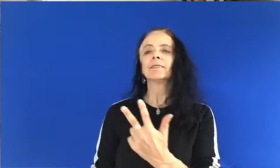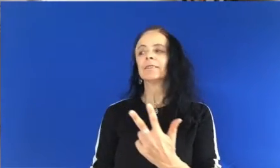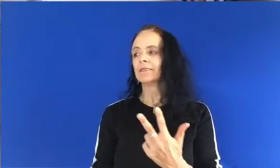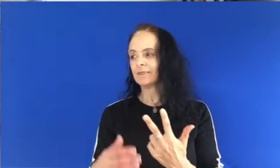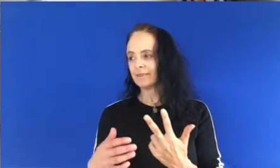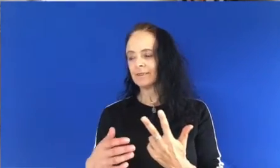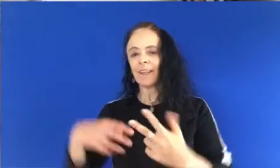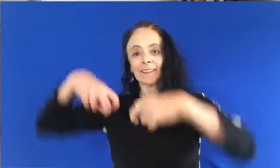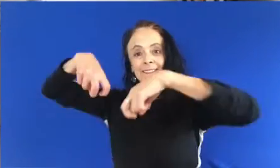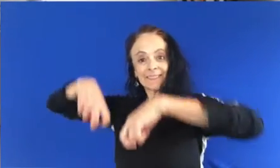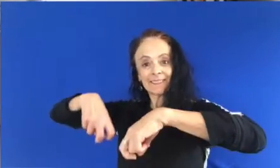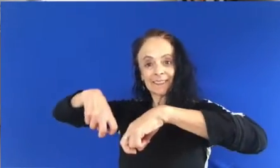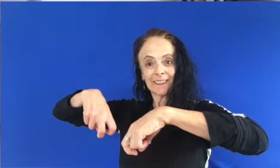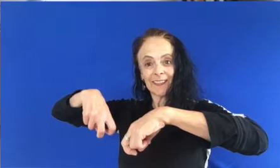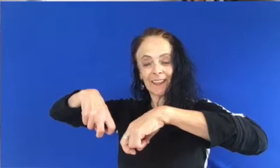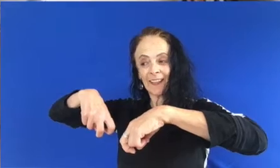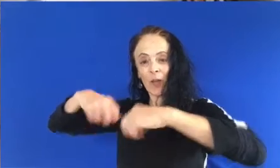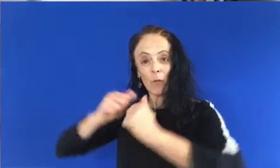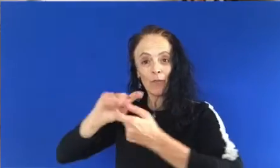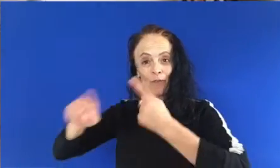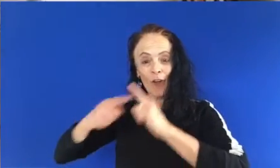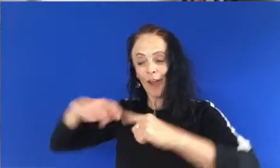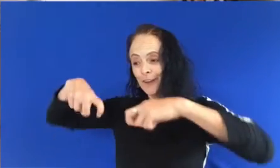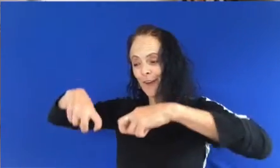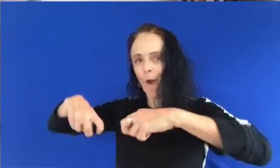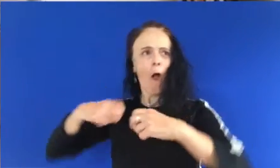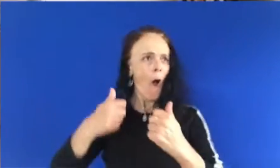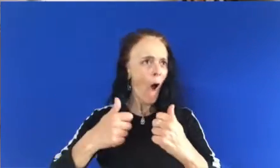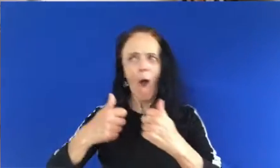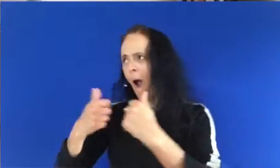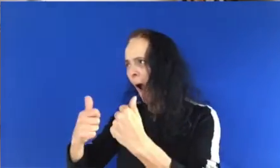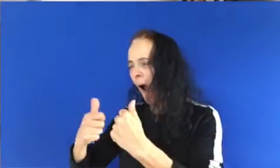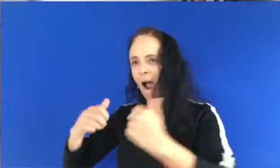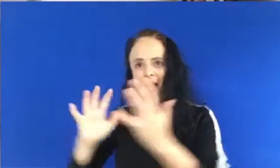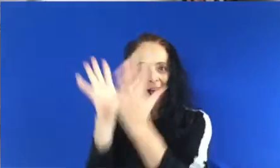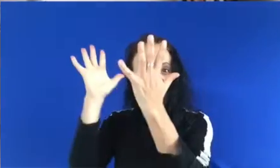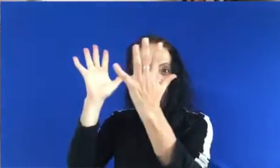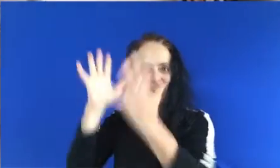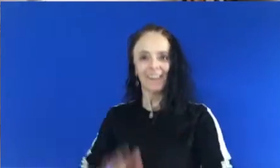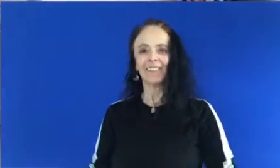three. Dile a su amigo. Muy bien.